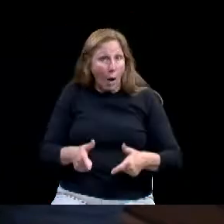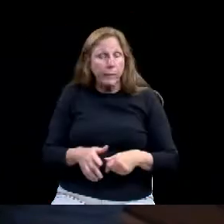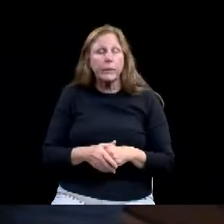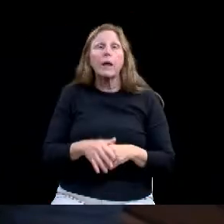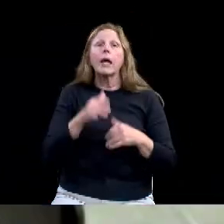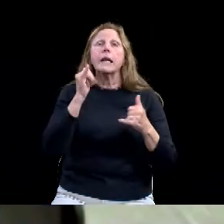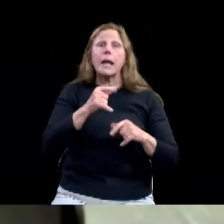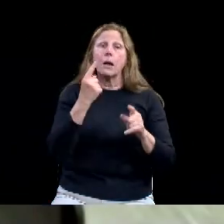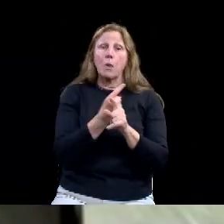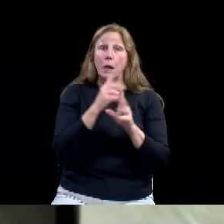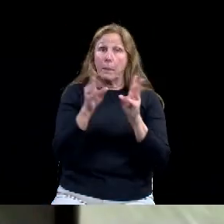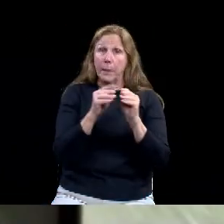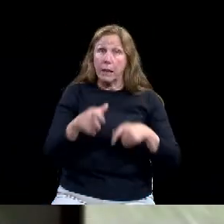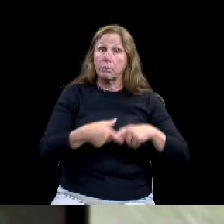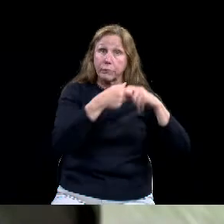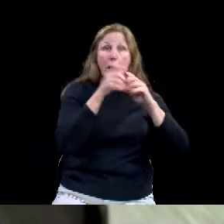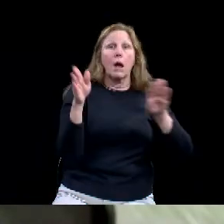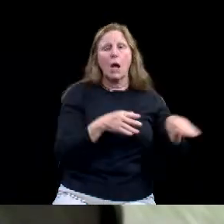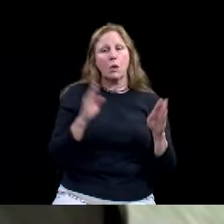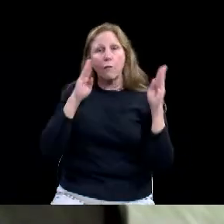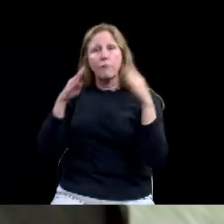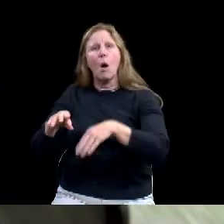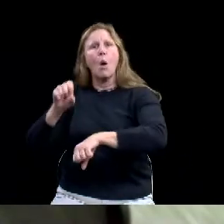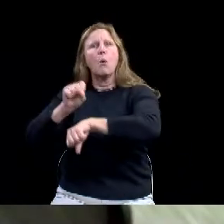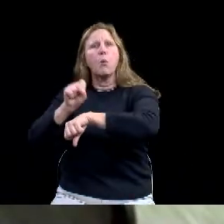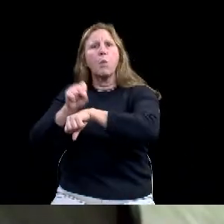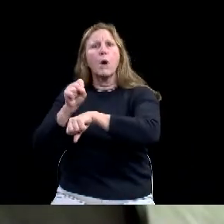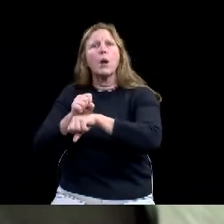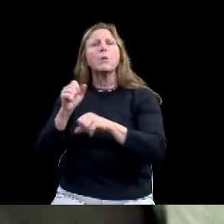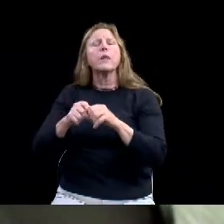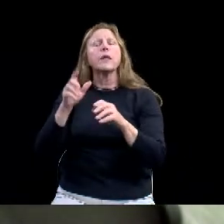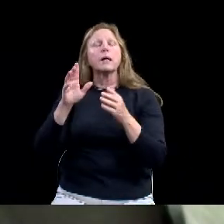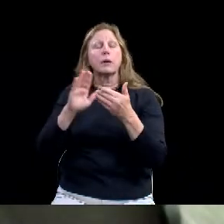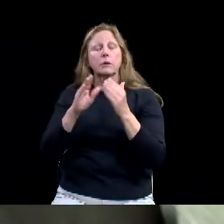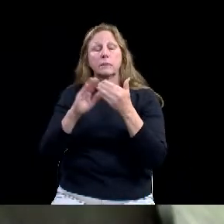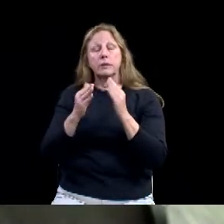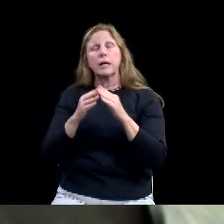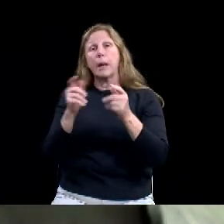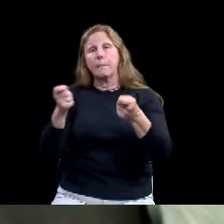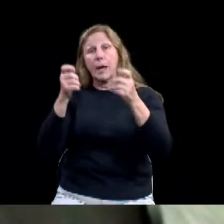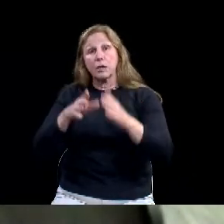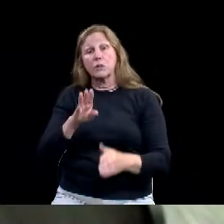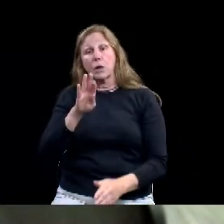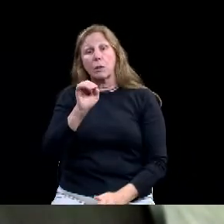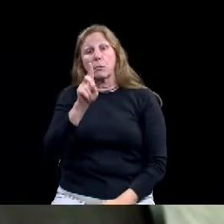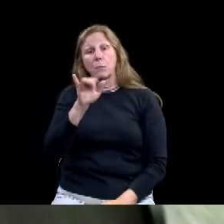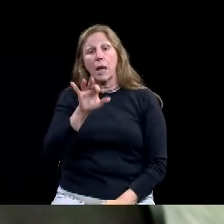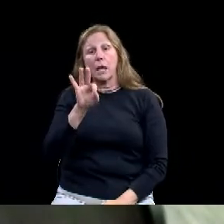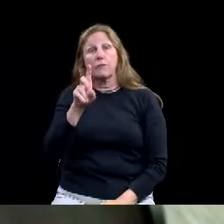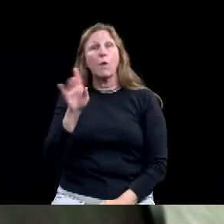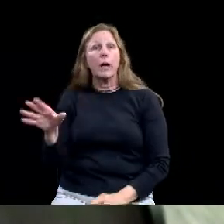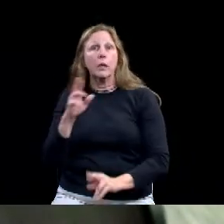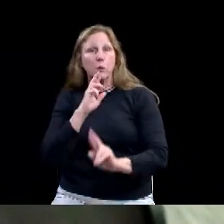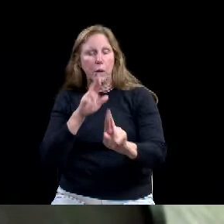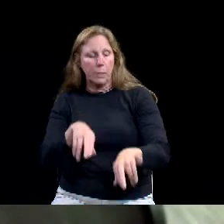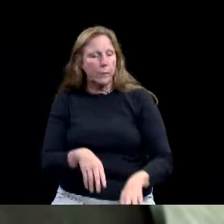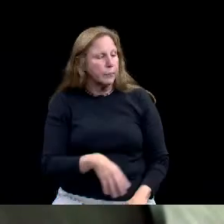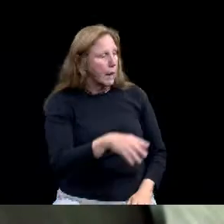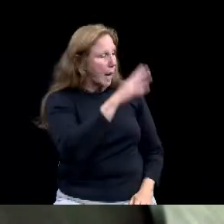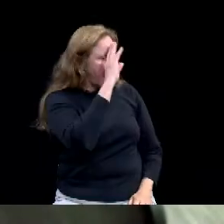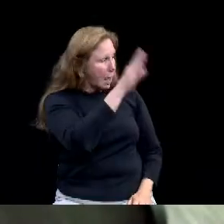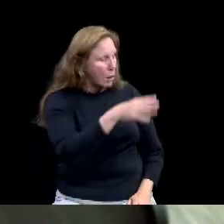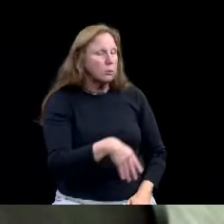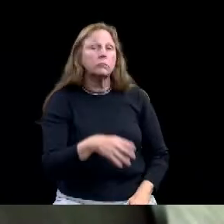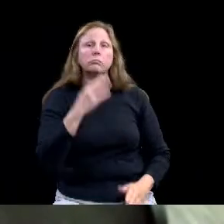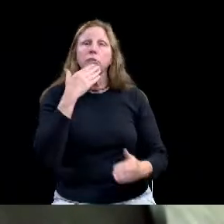Bradley. Good afternoon, Council Members. We have no changes to the agenda this afternoon, and I